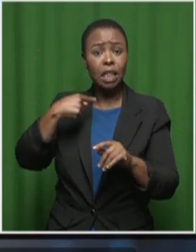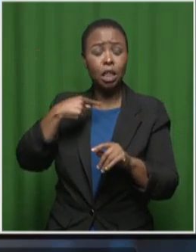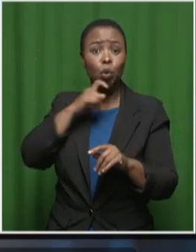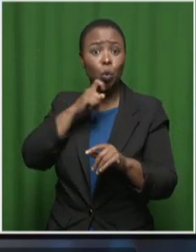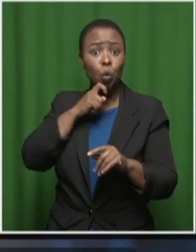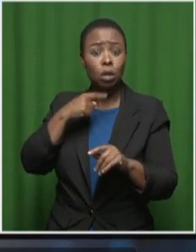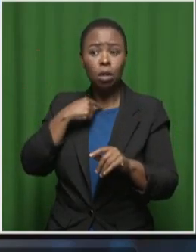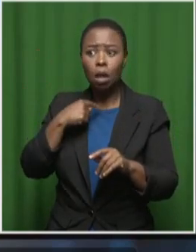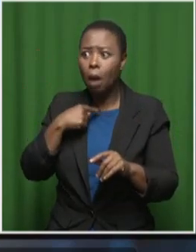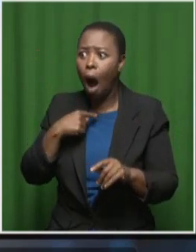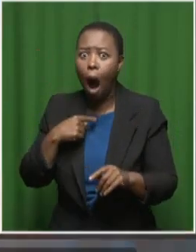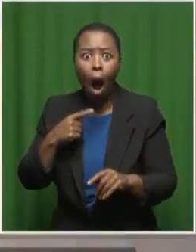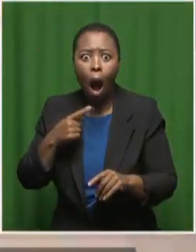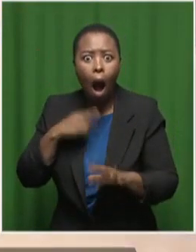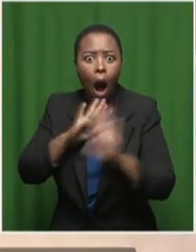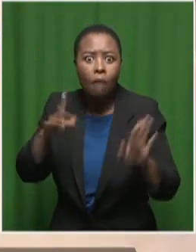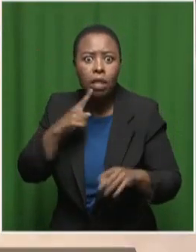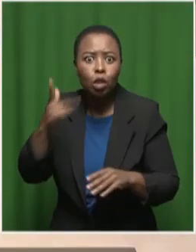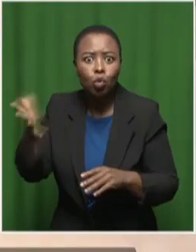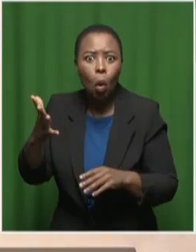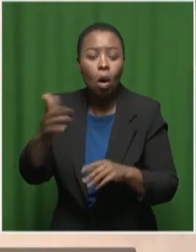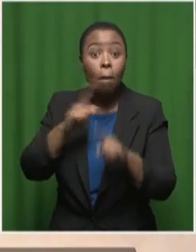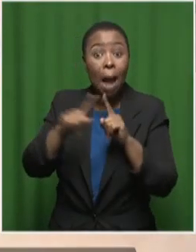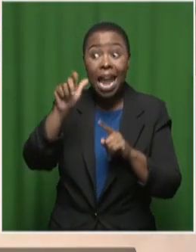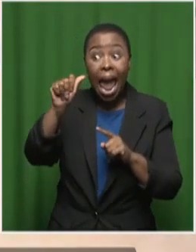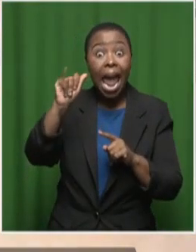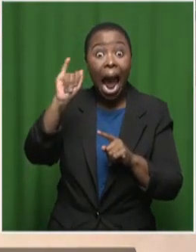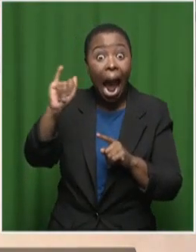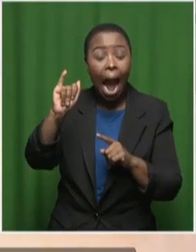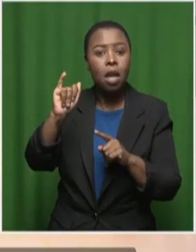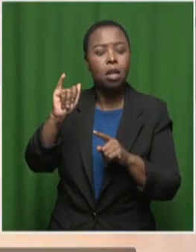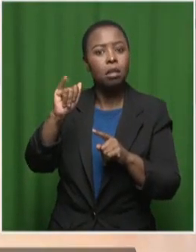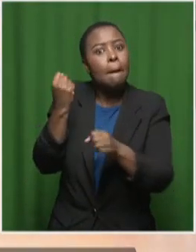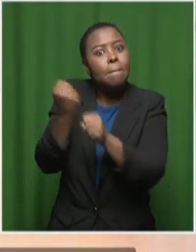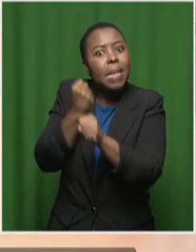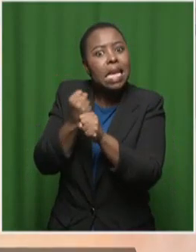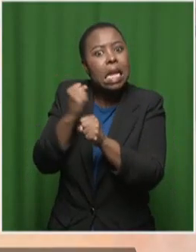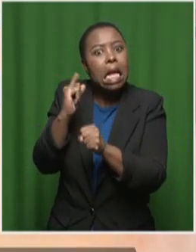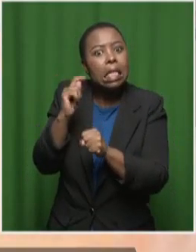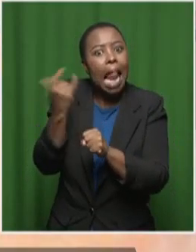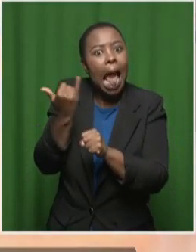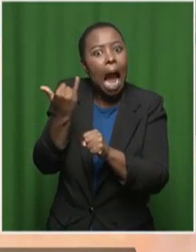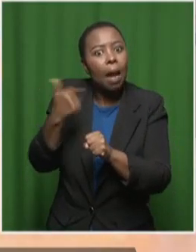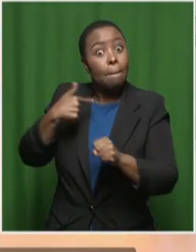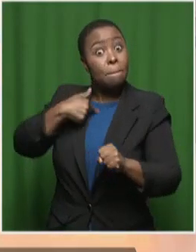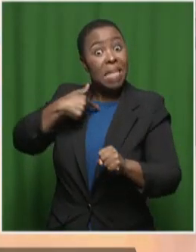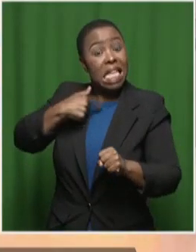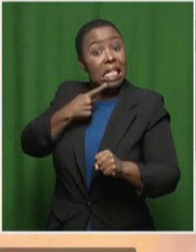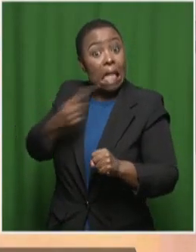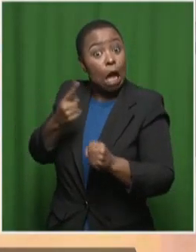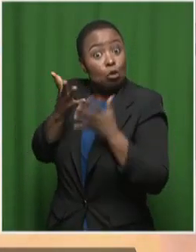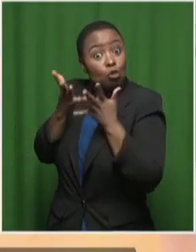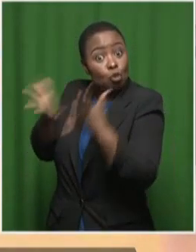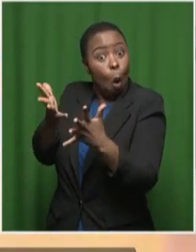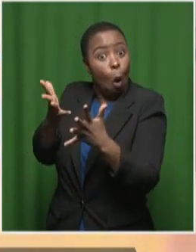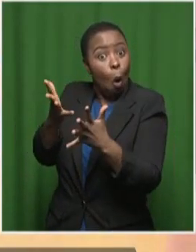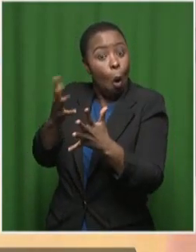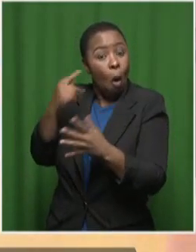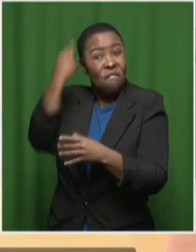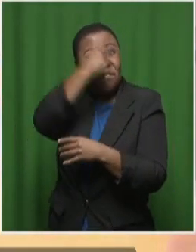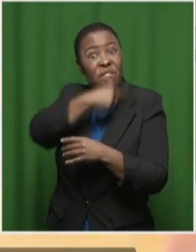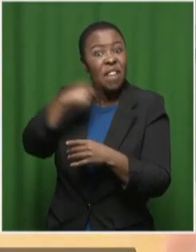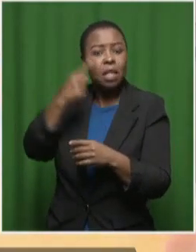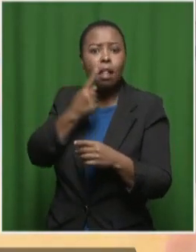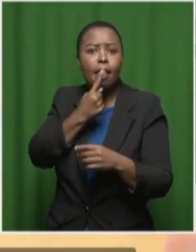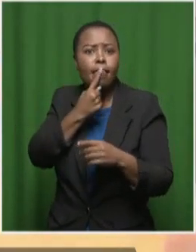I never said those words, but AI made it look like I actually said those things that are said, with all